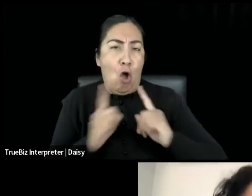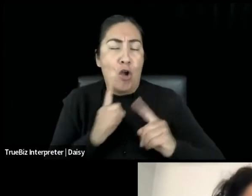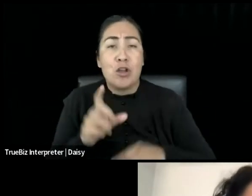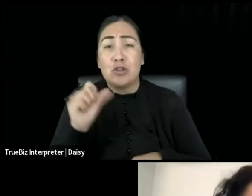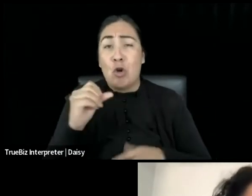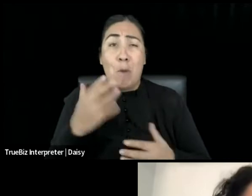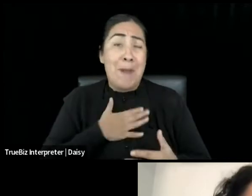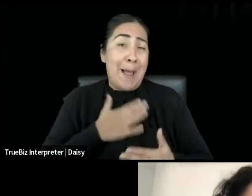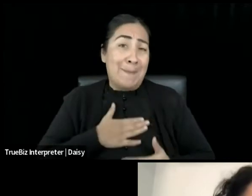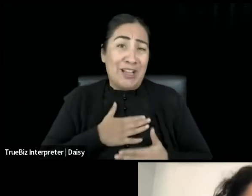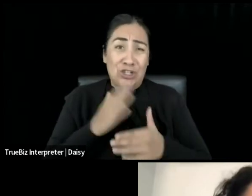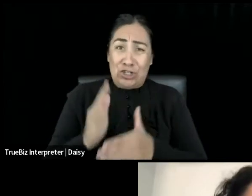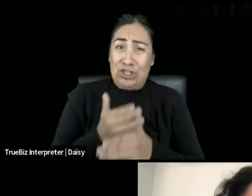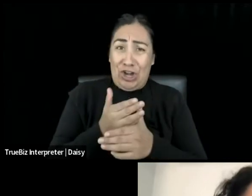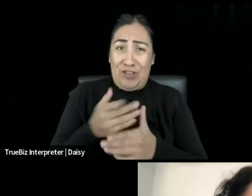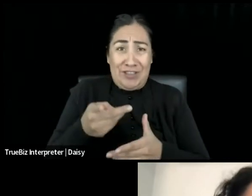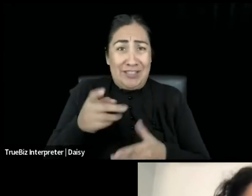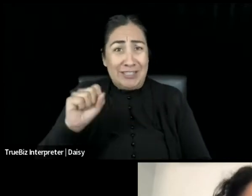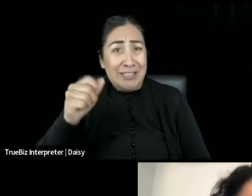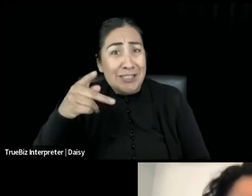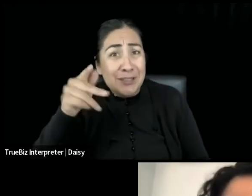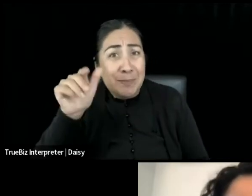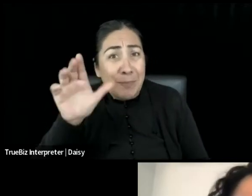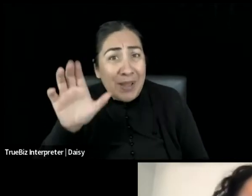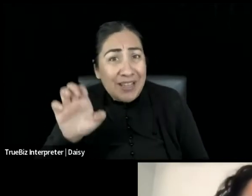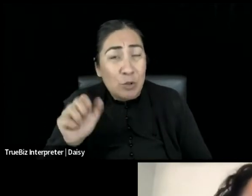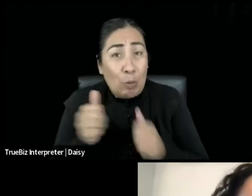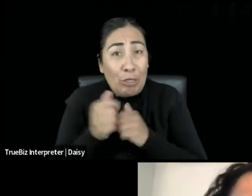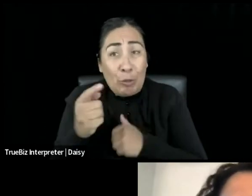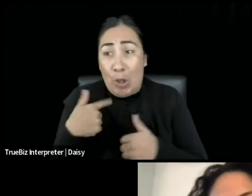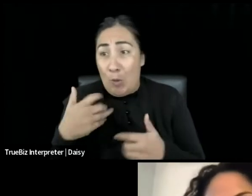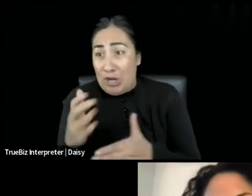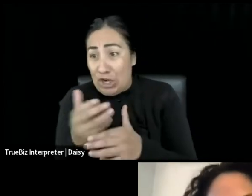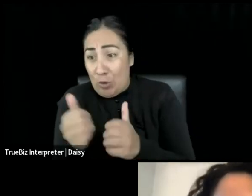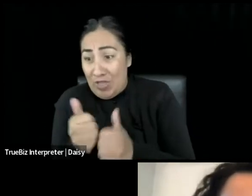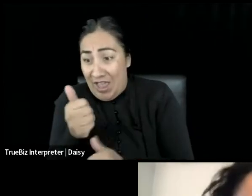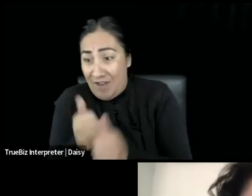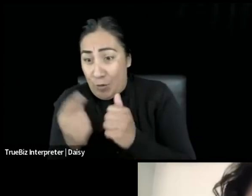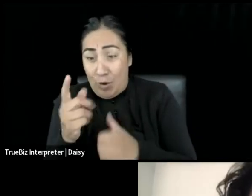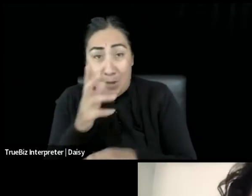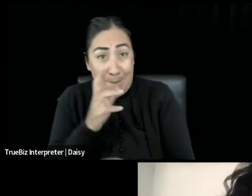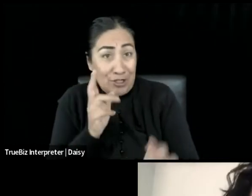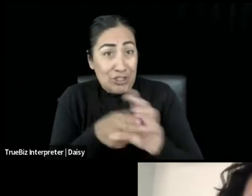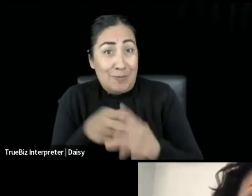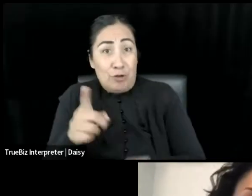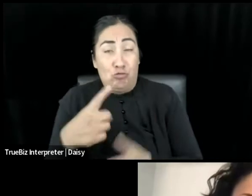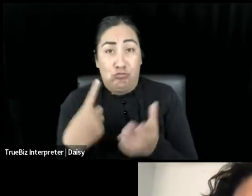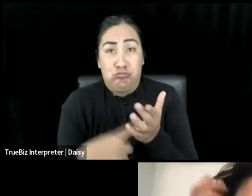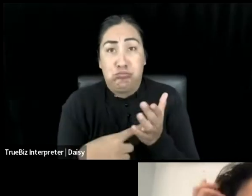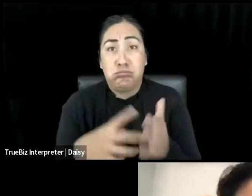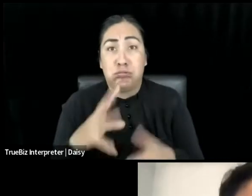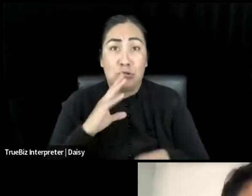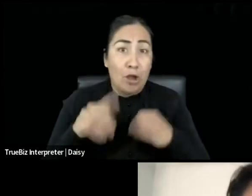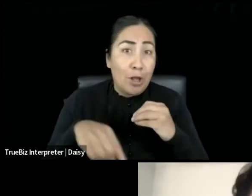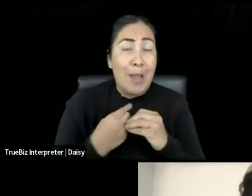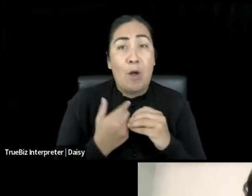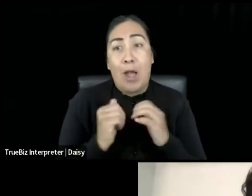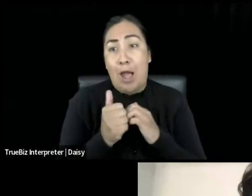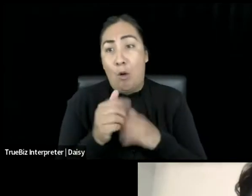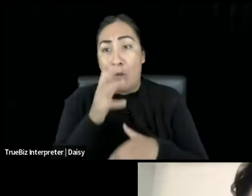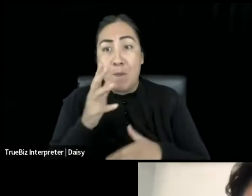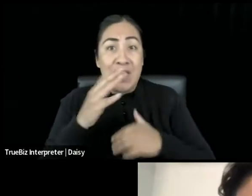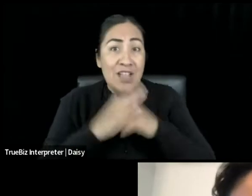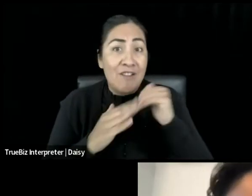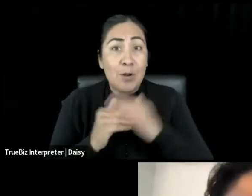with you. And I would love to share with everyone participating, we talked about how it would be very comfortable for both of us for an